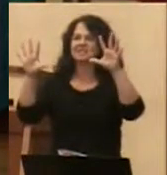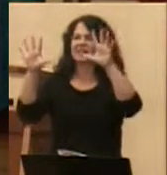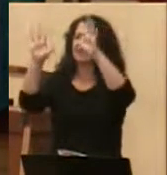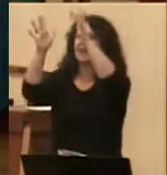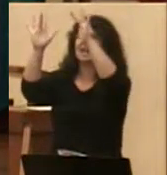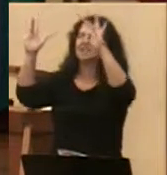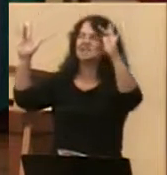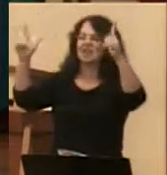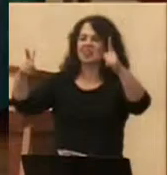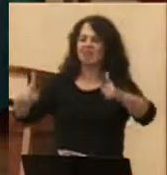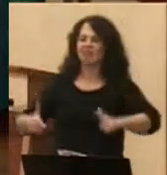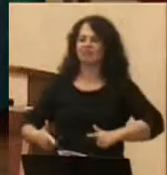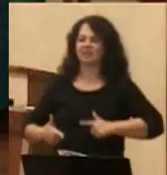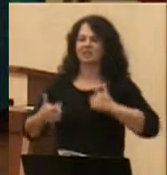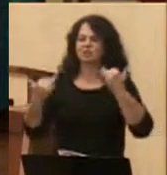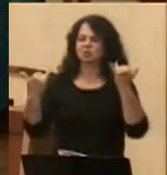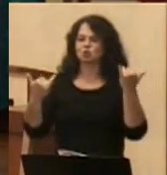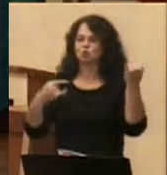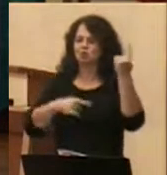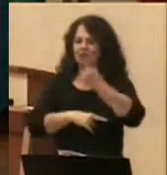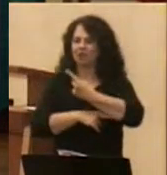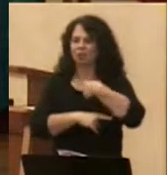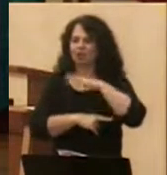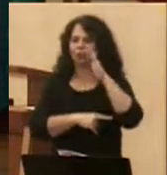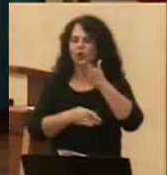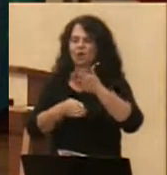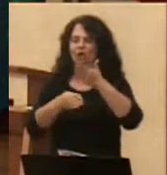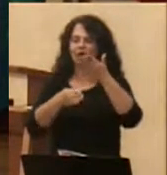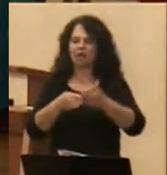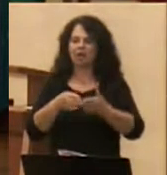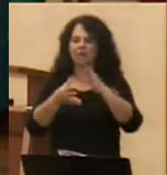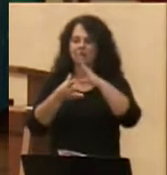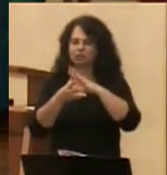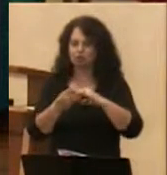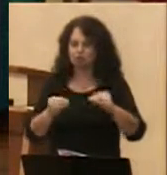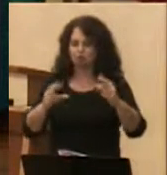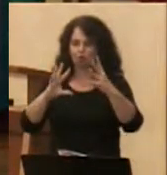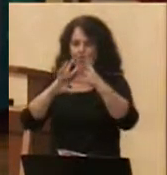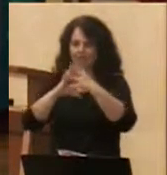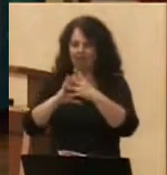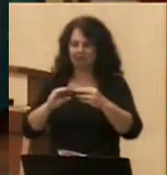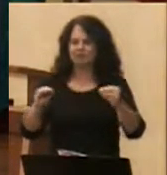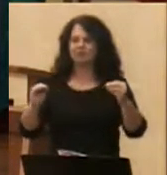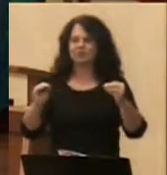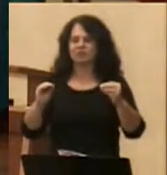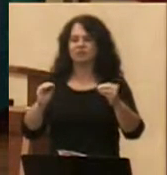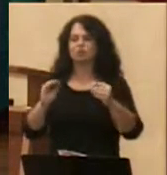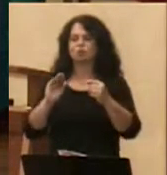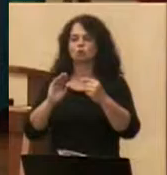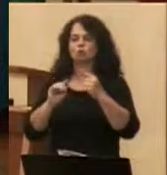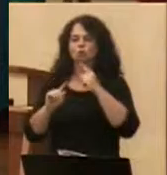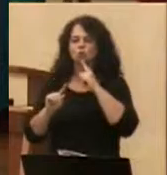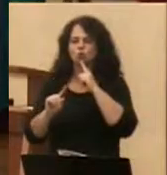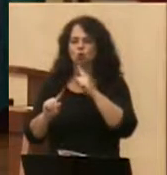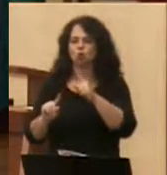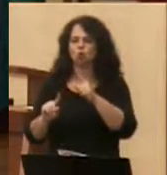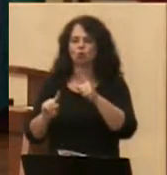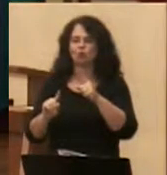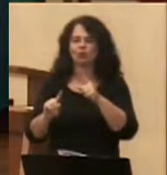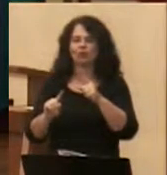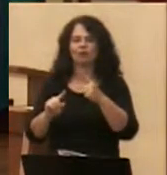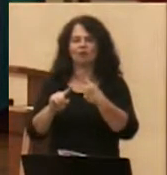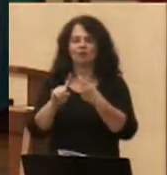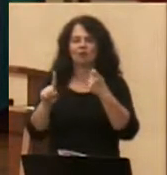So today, we end a story that is told to us through bits of colored glass.